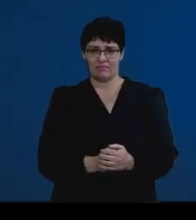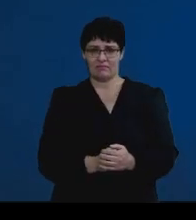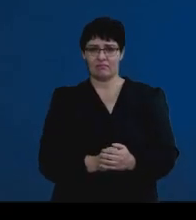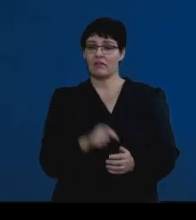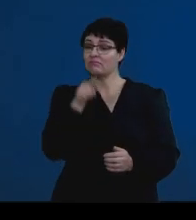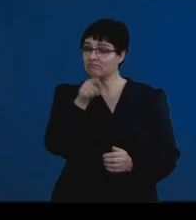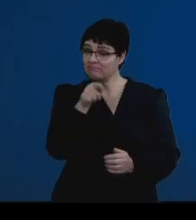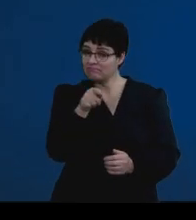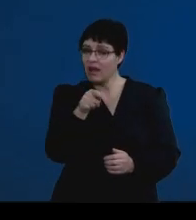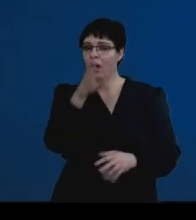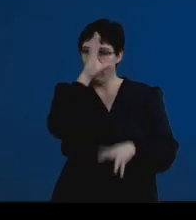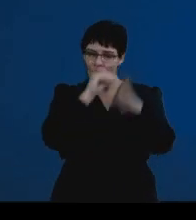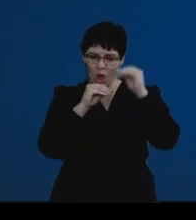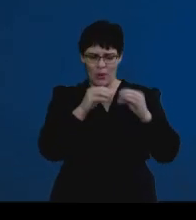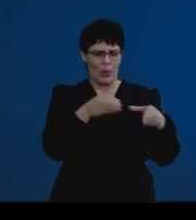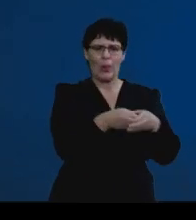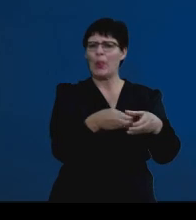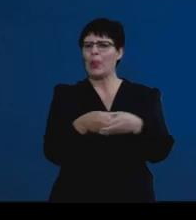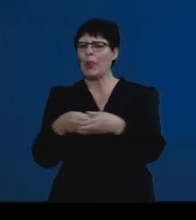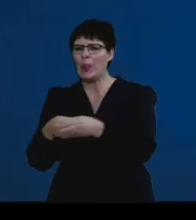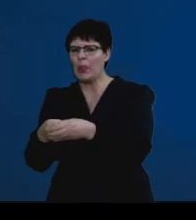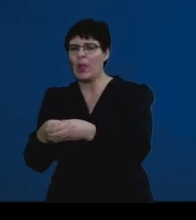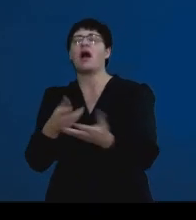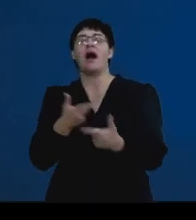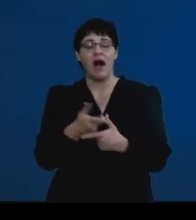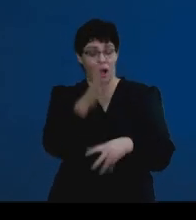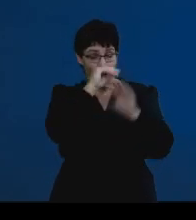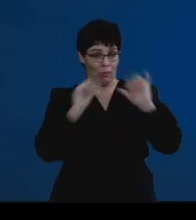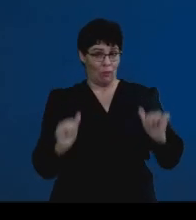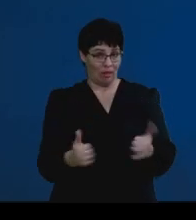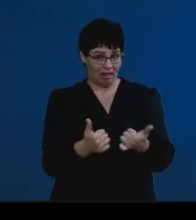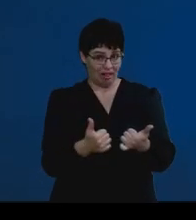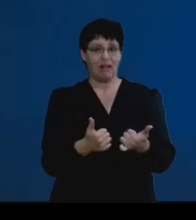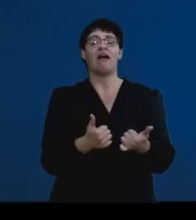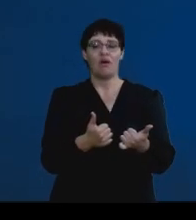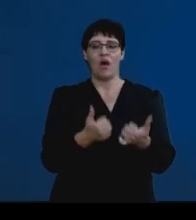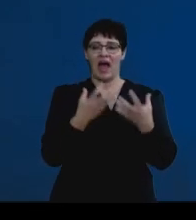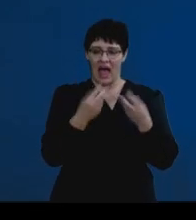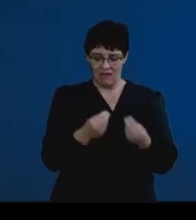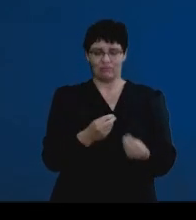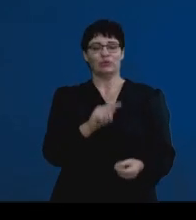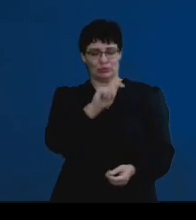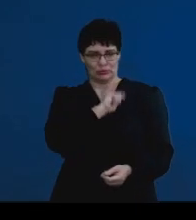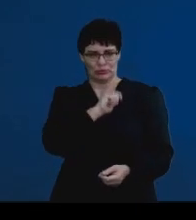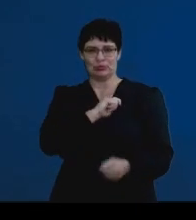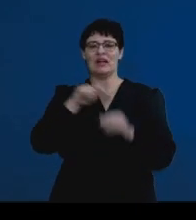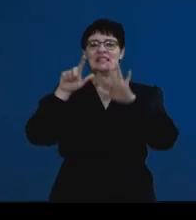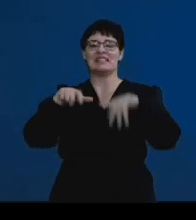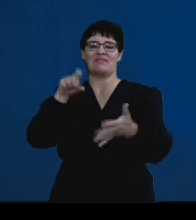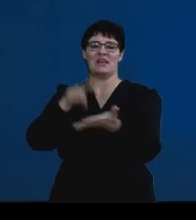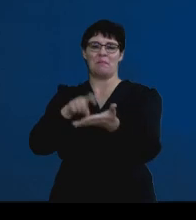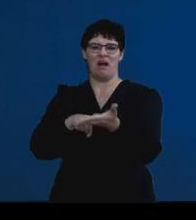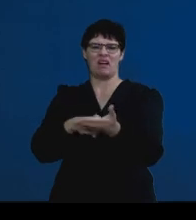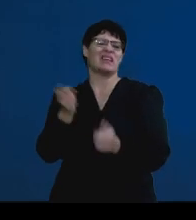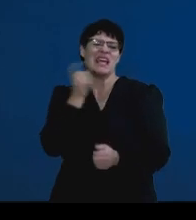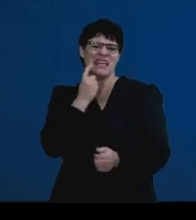good about learning these smaller sections is that if you learn them well, you have a guaranteed 17 marks that you